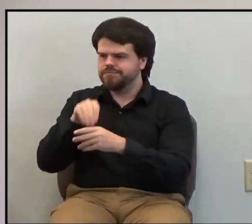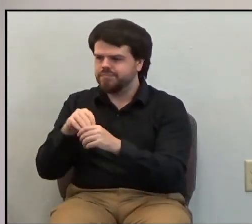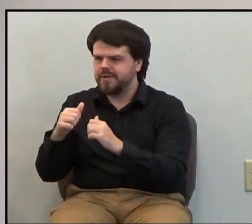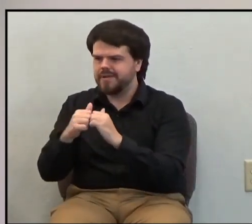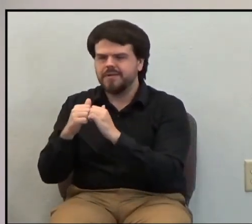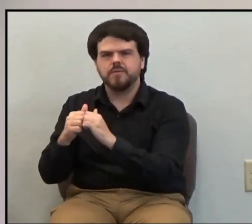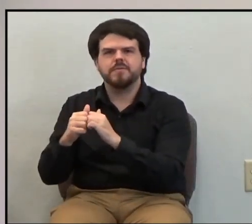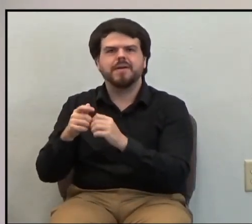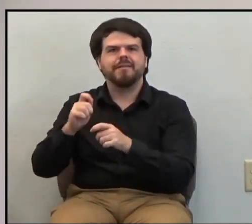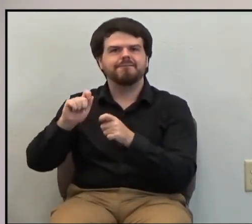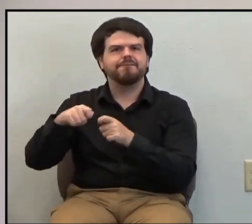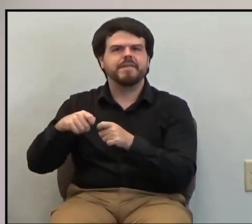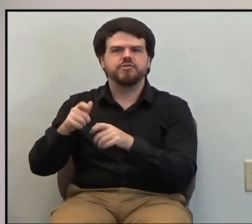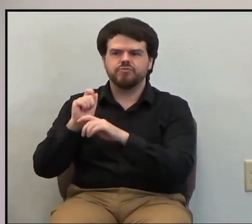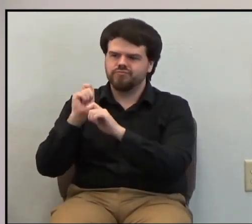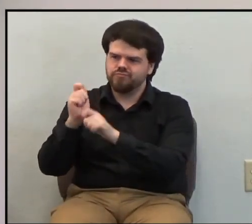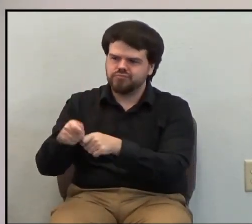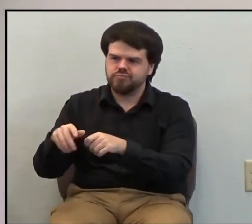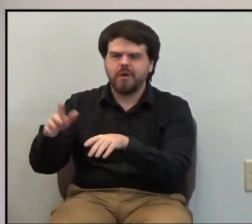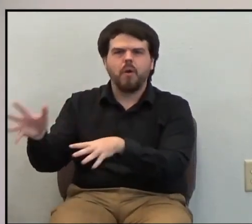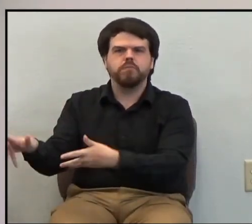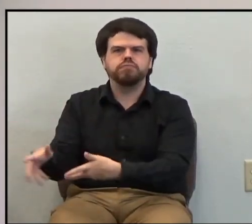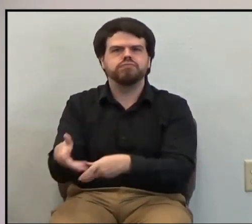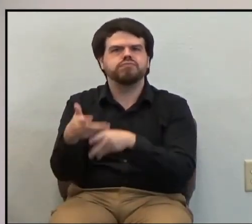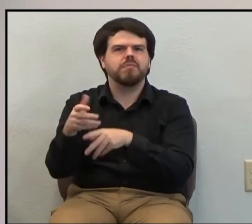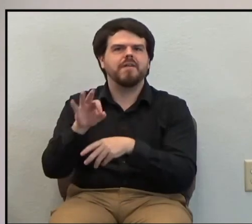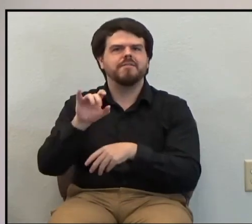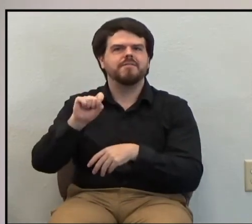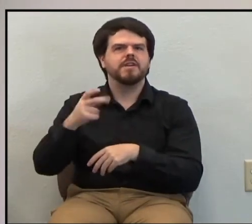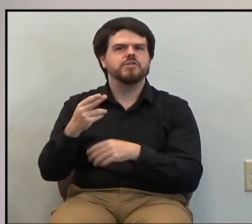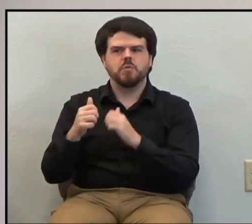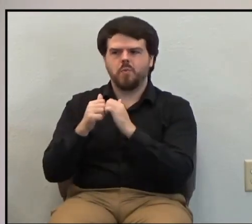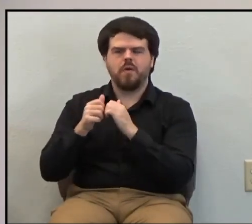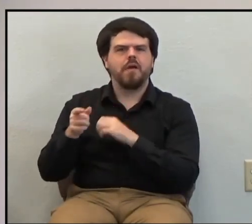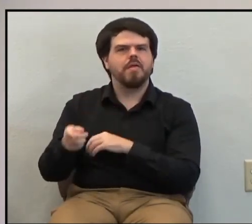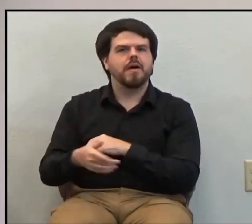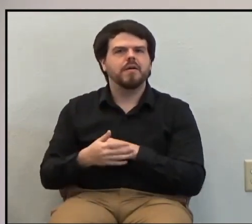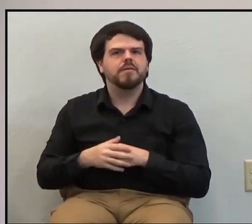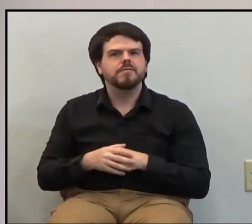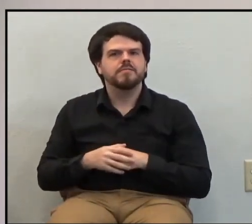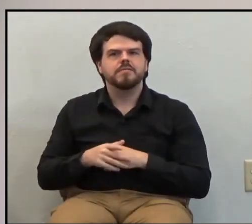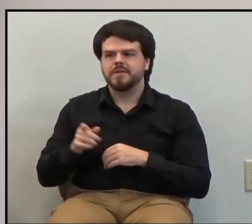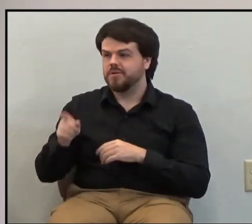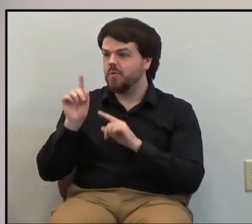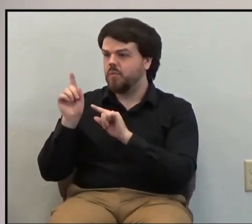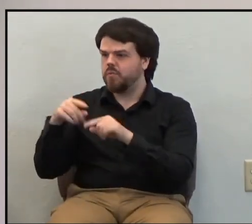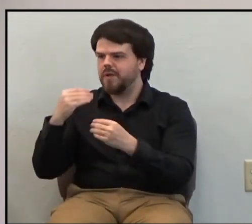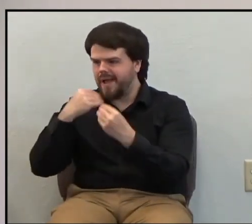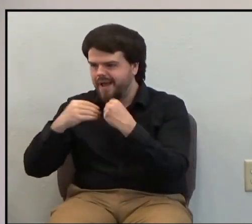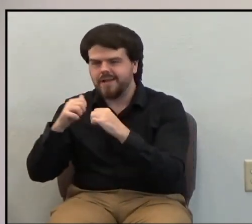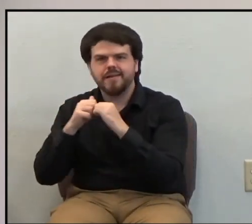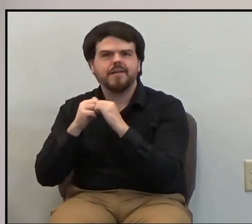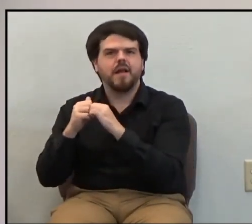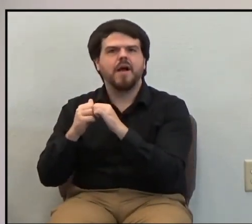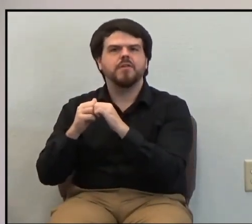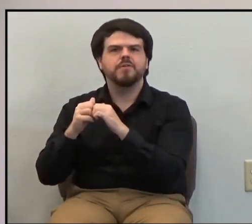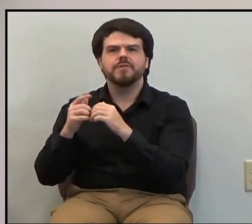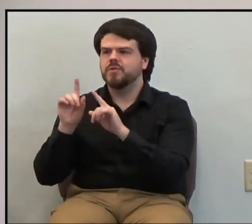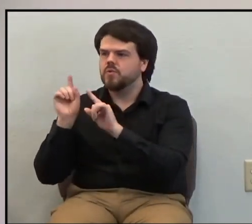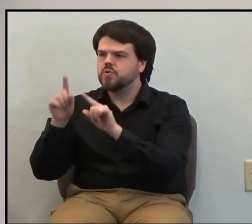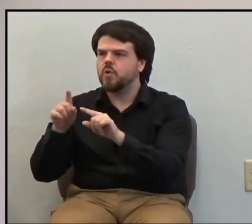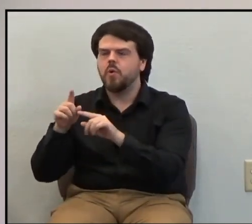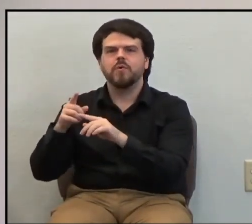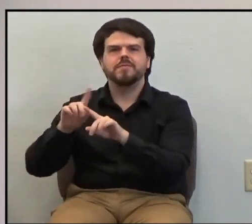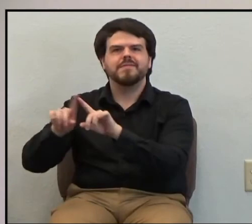them, he ate with them. They went on some pretty interesting adventures with him. One time